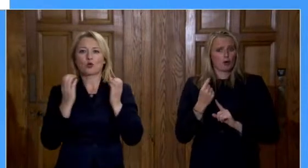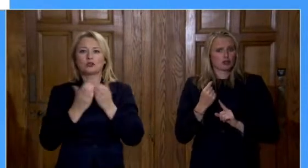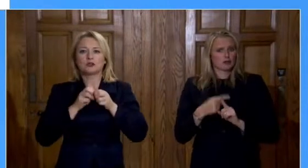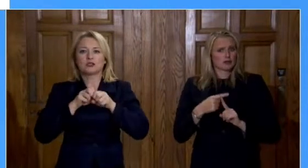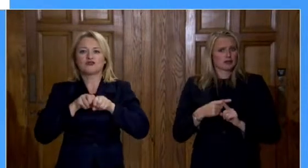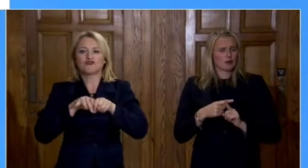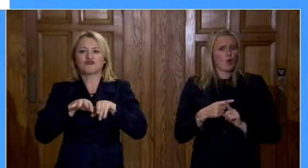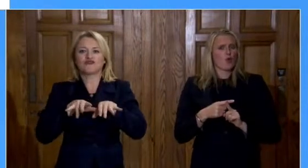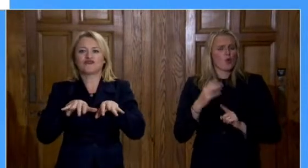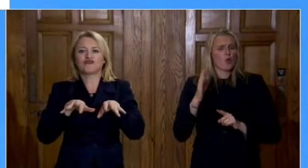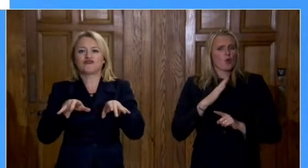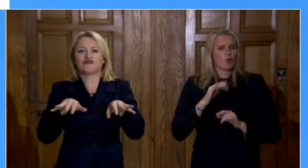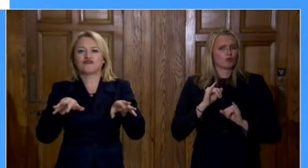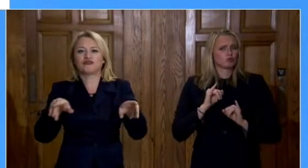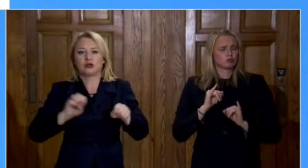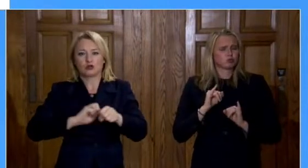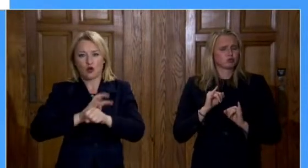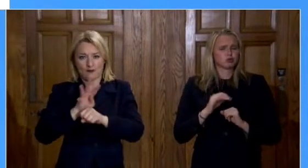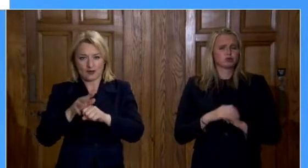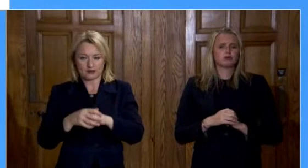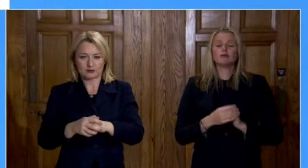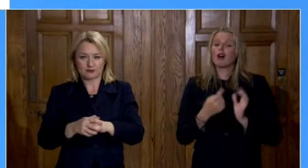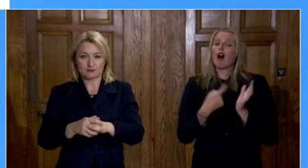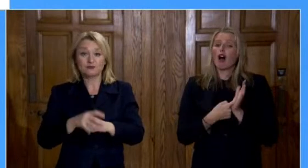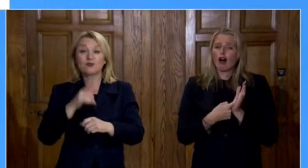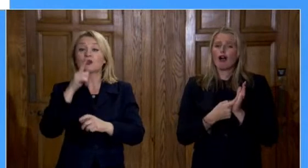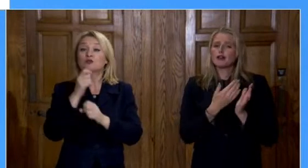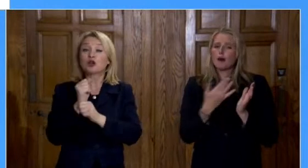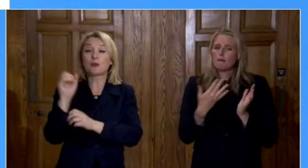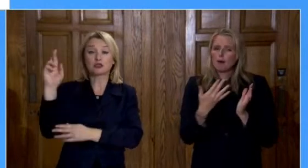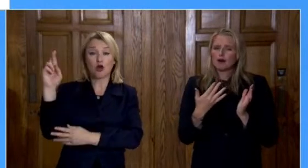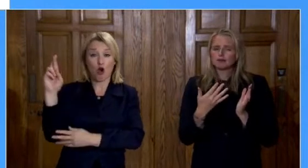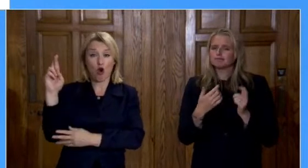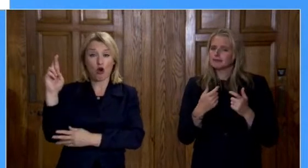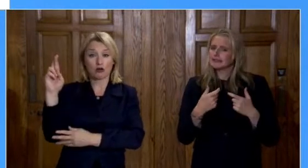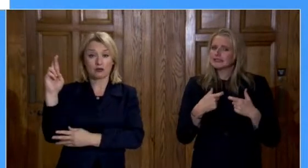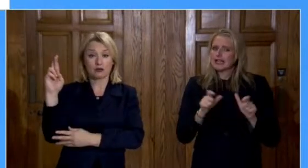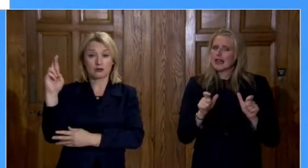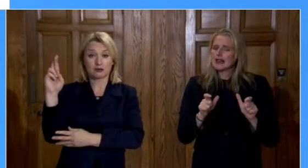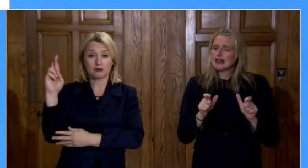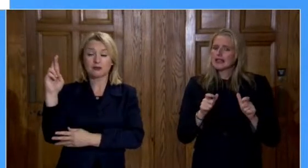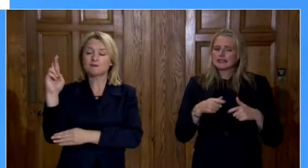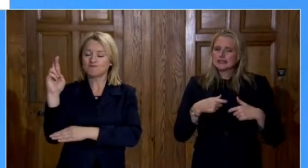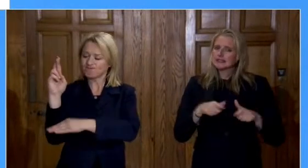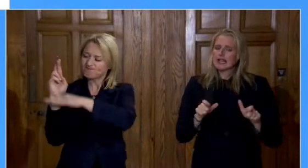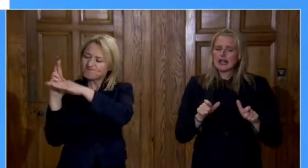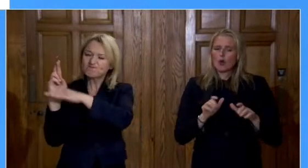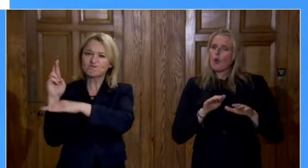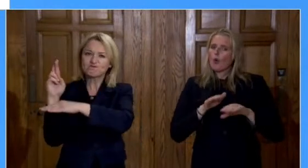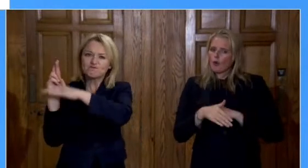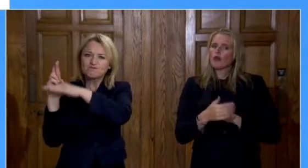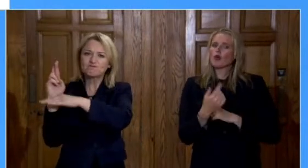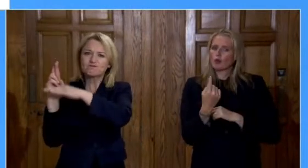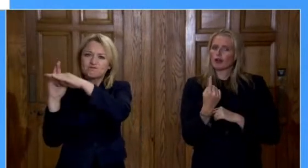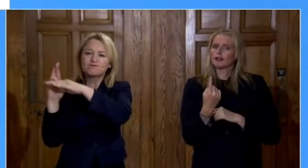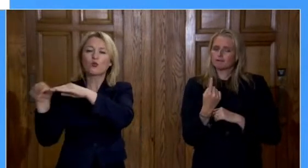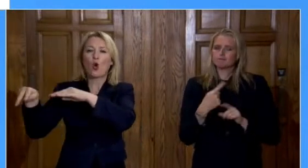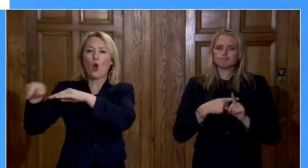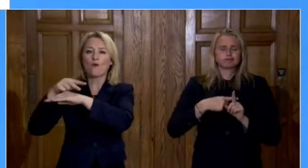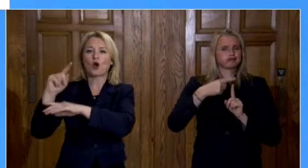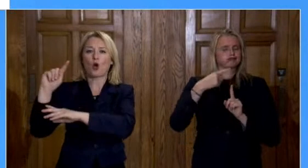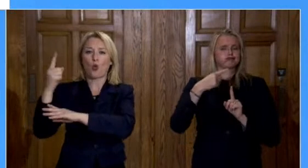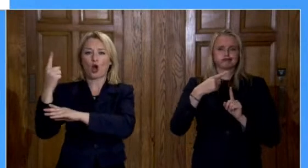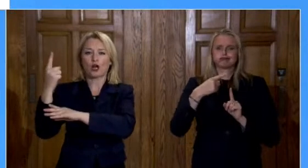The R number with which we are all familiar remains persistently stuck at above 1. And is